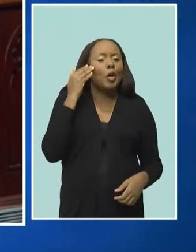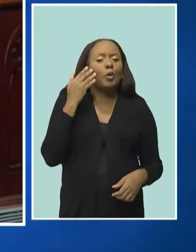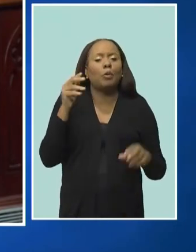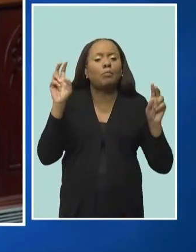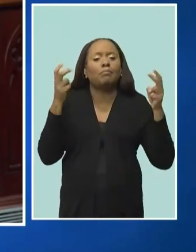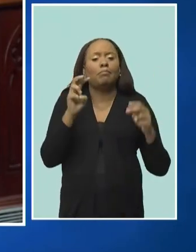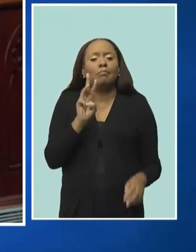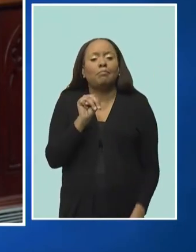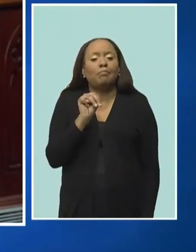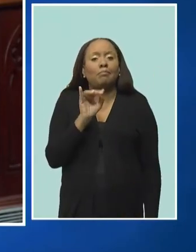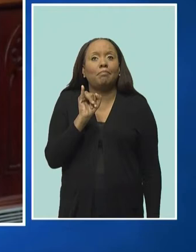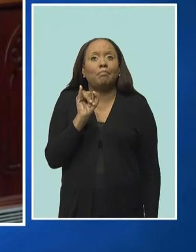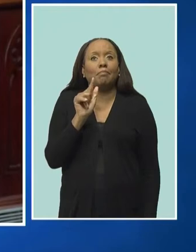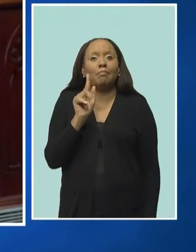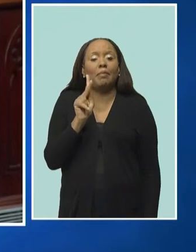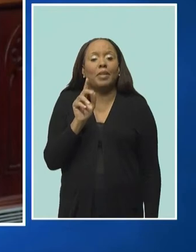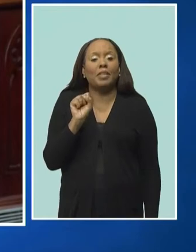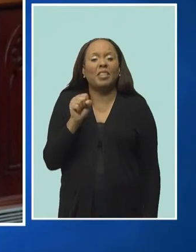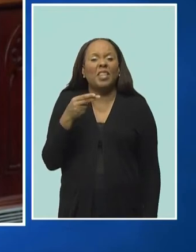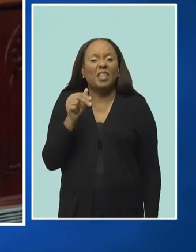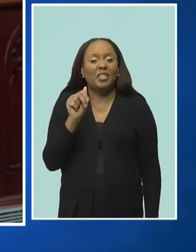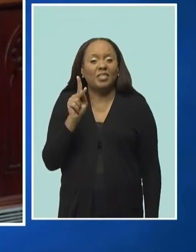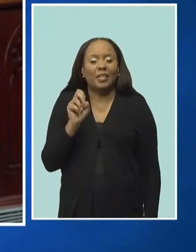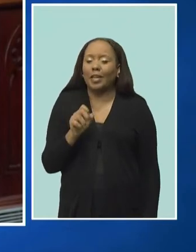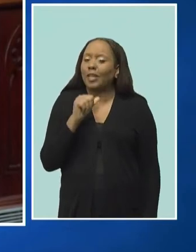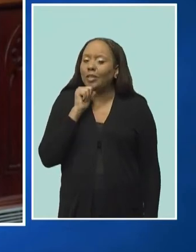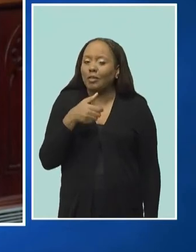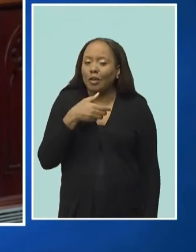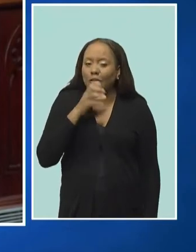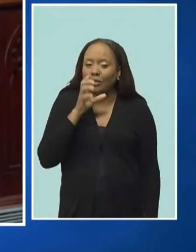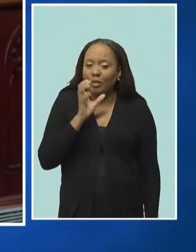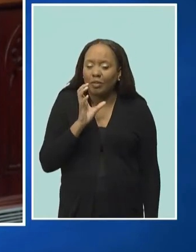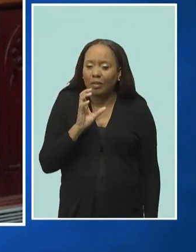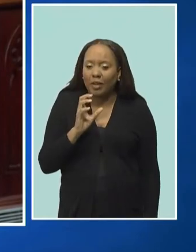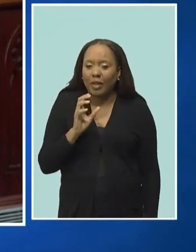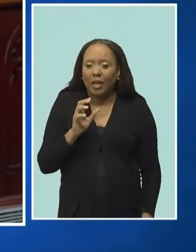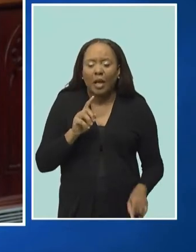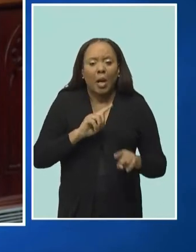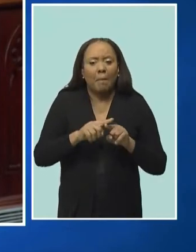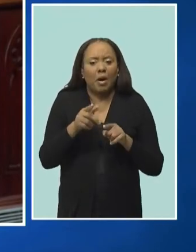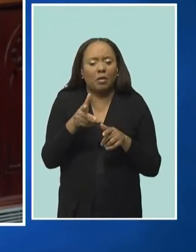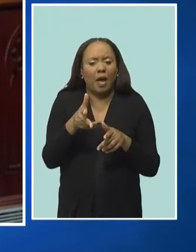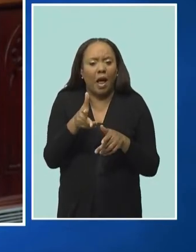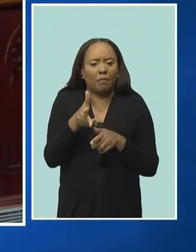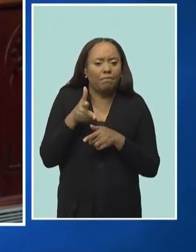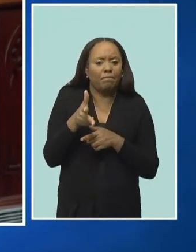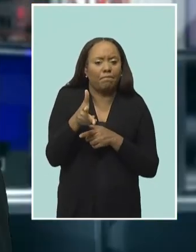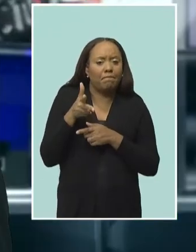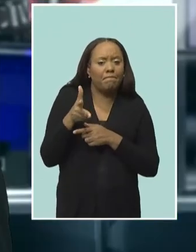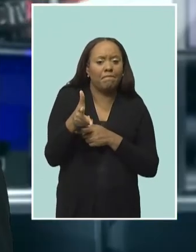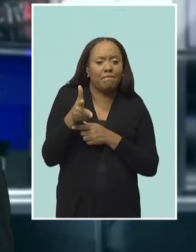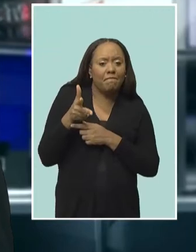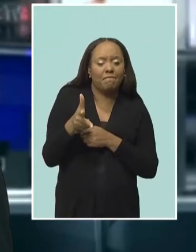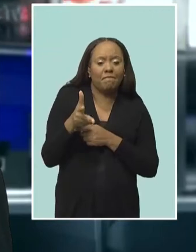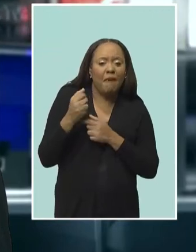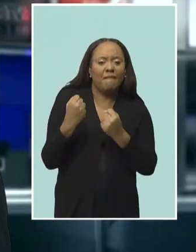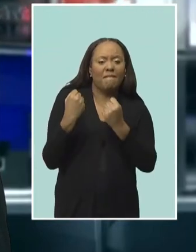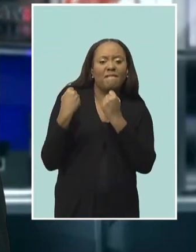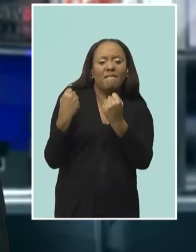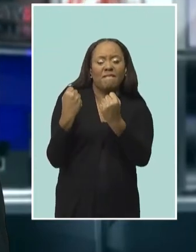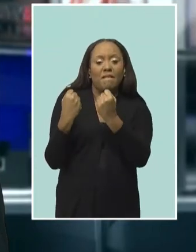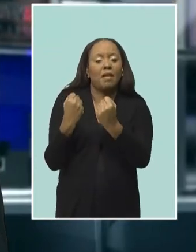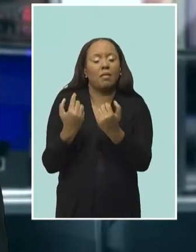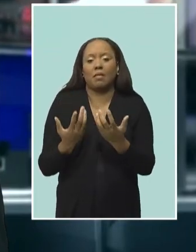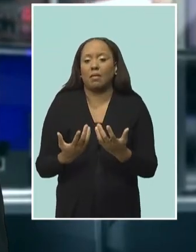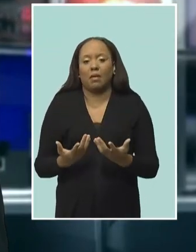But you were doing milkshake with people's children in there. And I reported it to the police too. And St. Michael's